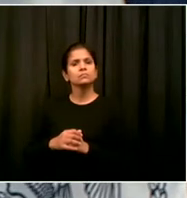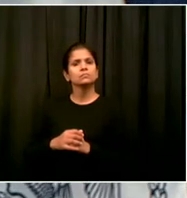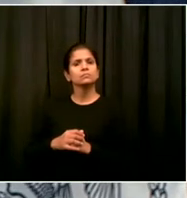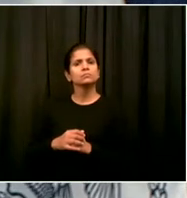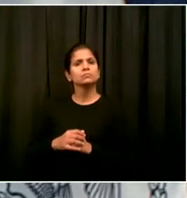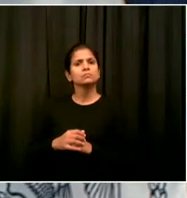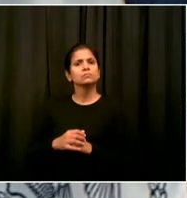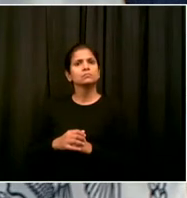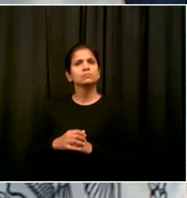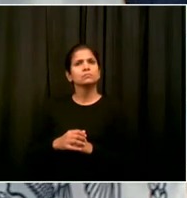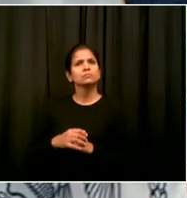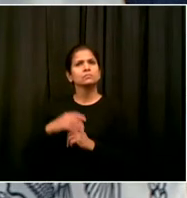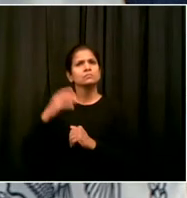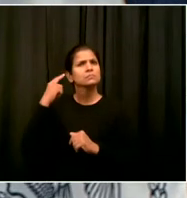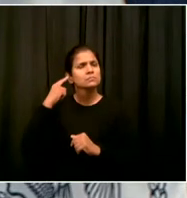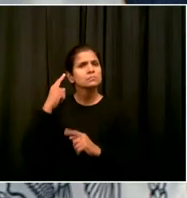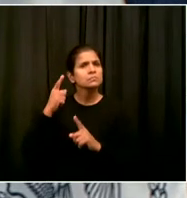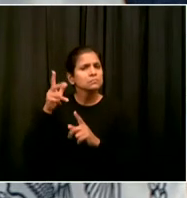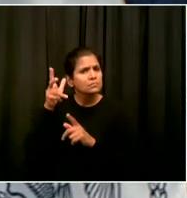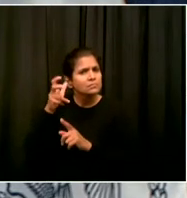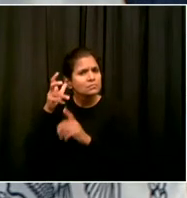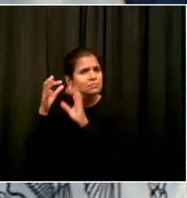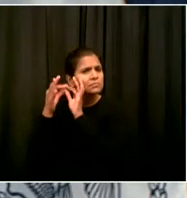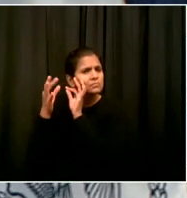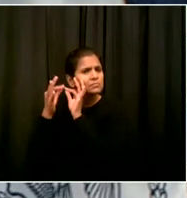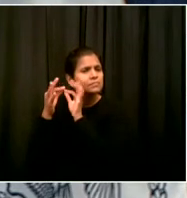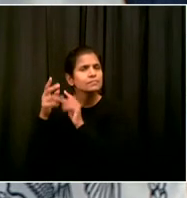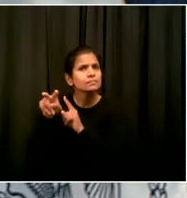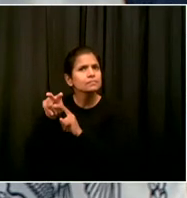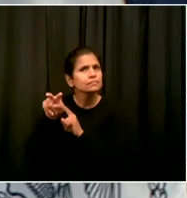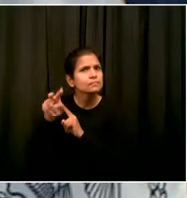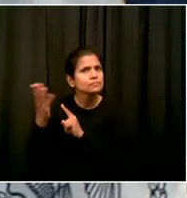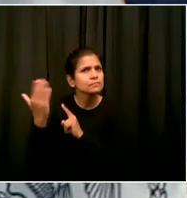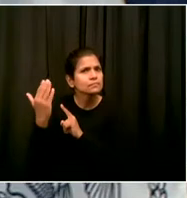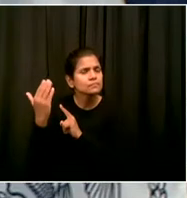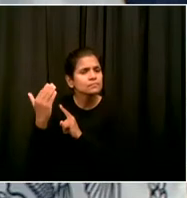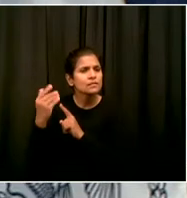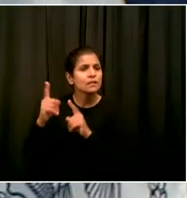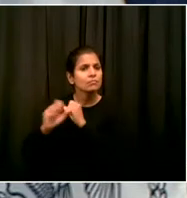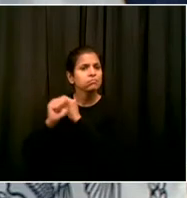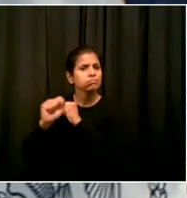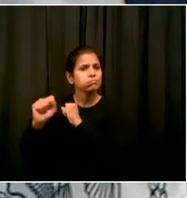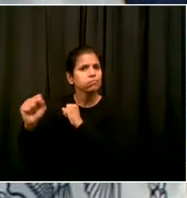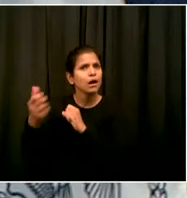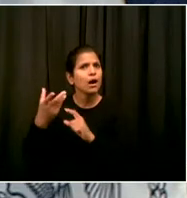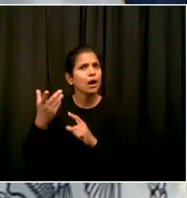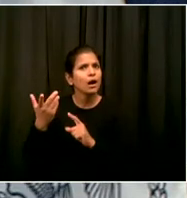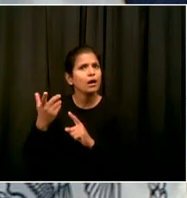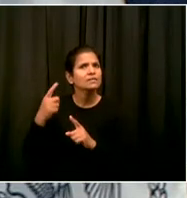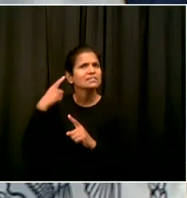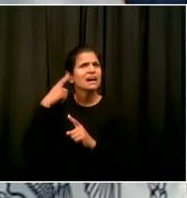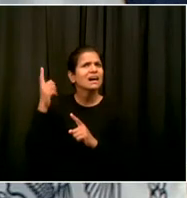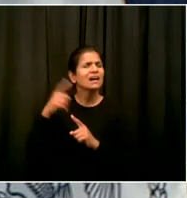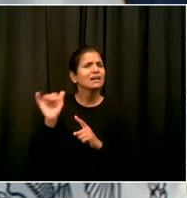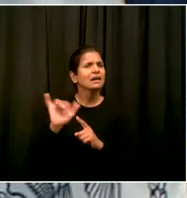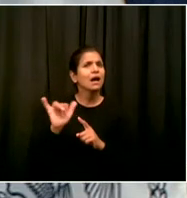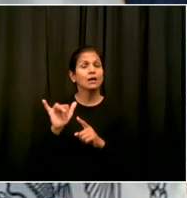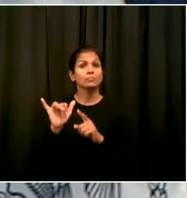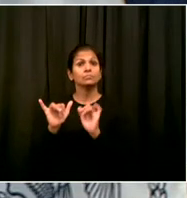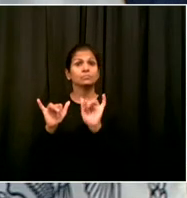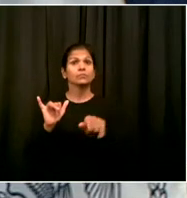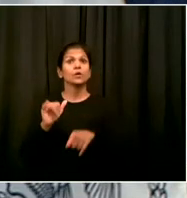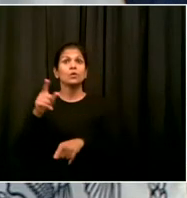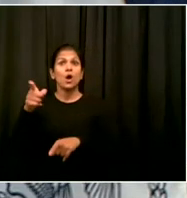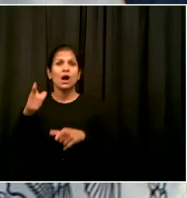the commercial space, that, you know, it's almost November and they still haven't been allowed to open. I'm just